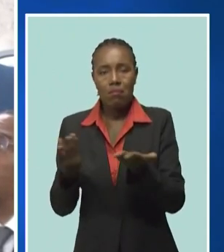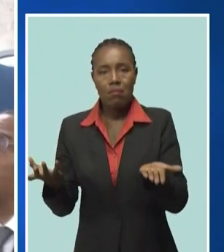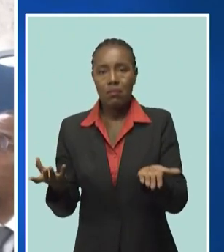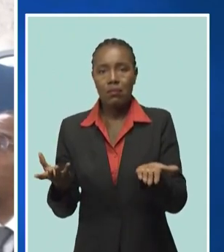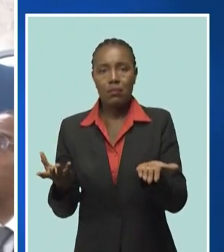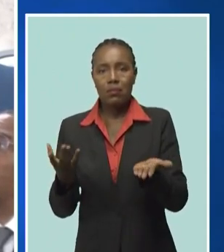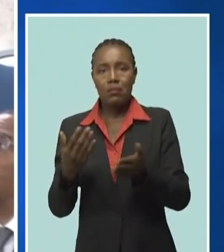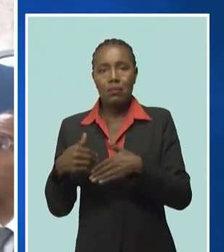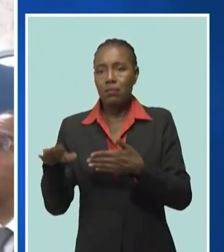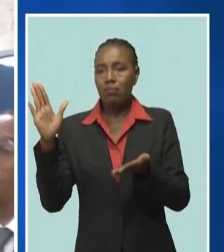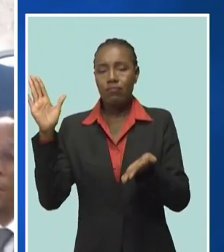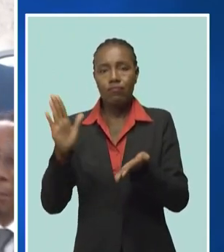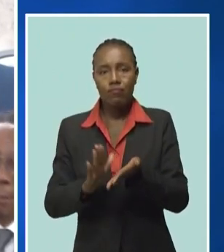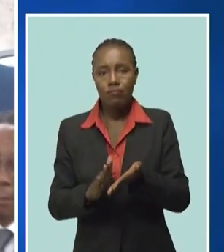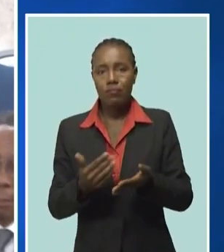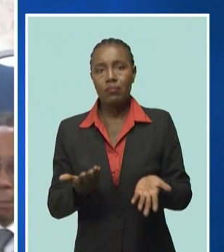household.